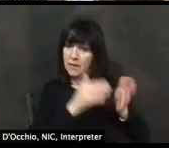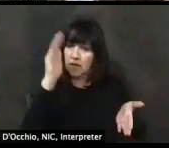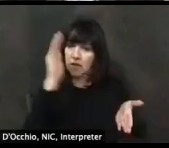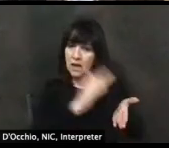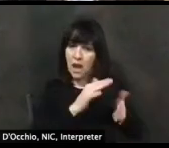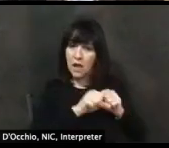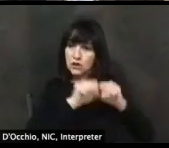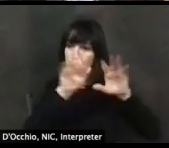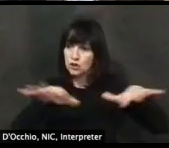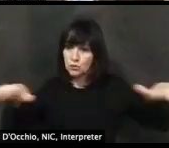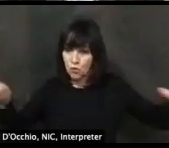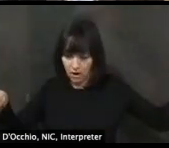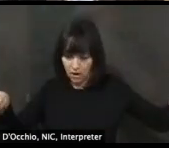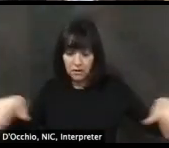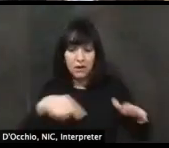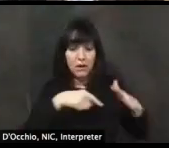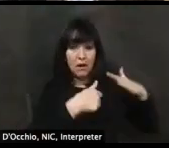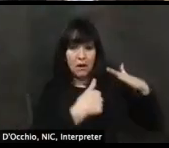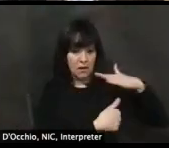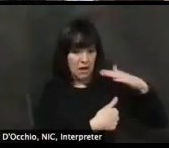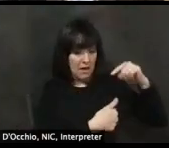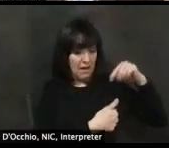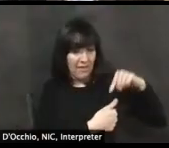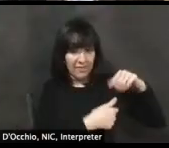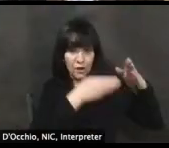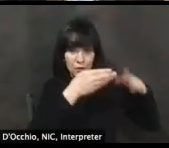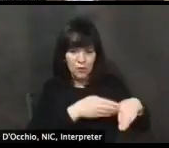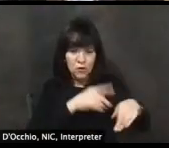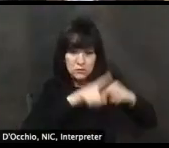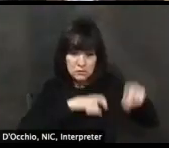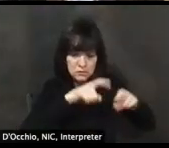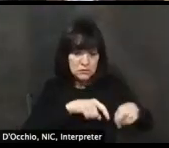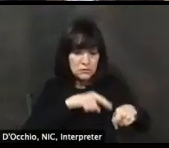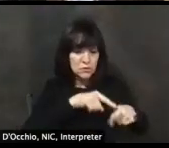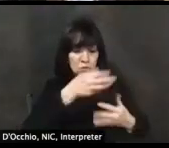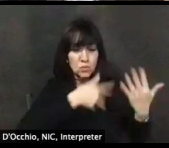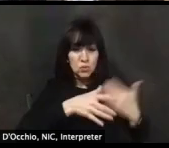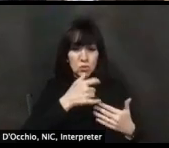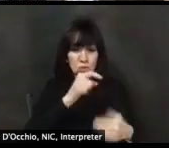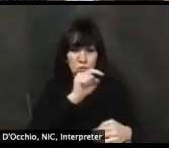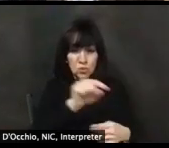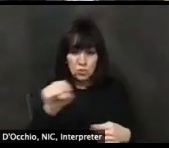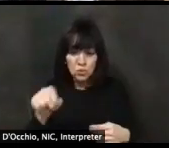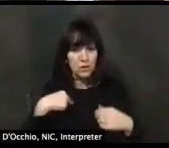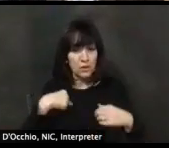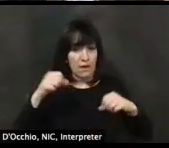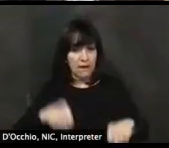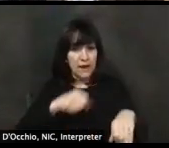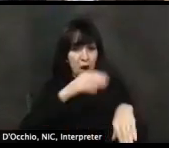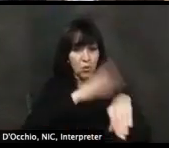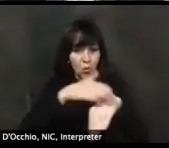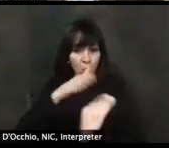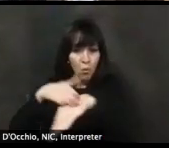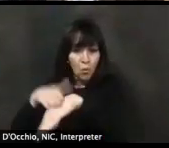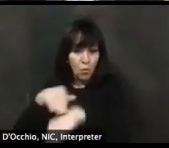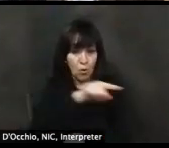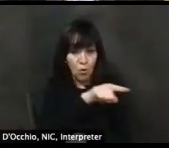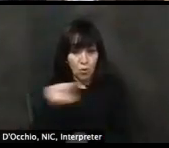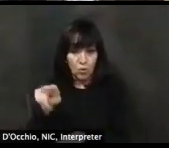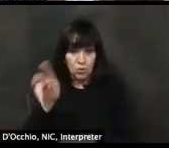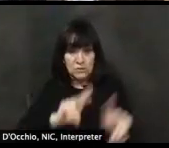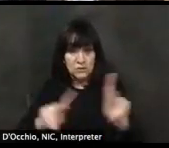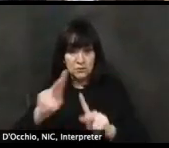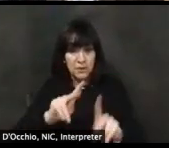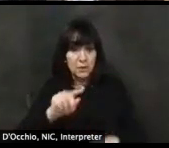spreading it to somebody else. So contact tracing is, and especially in this situation right now is a really